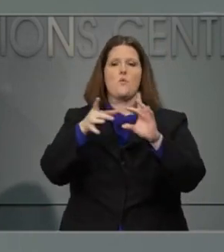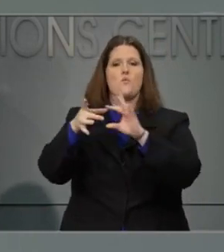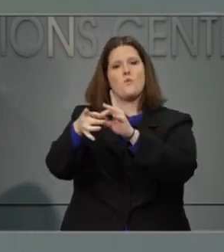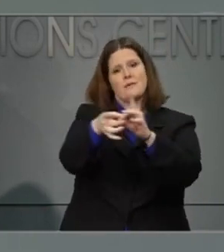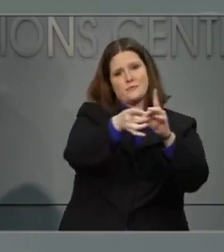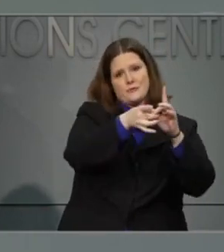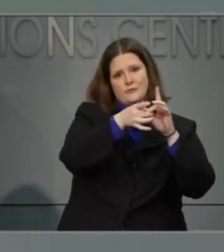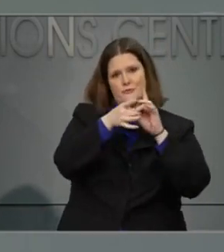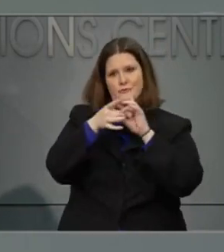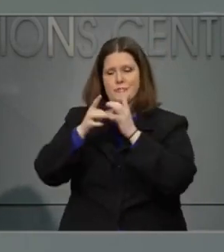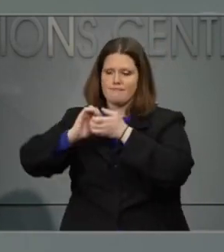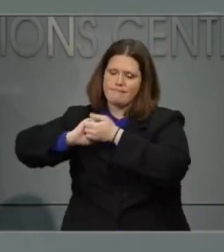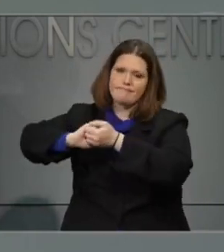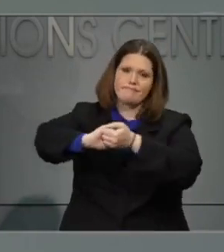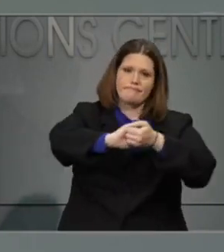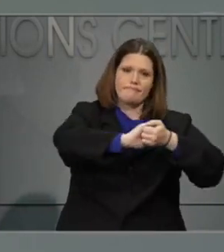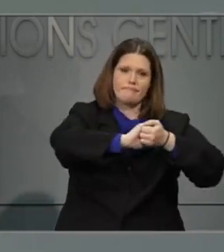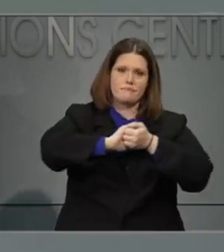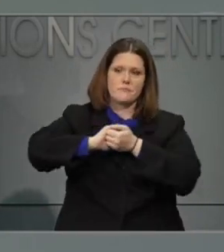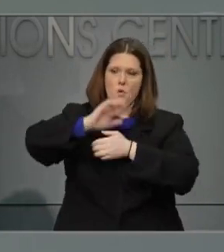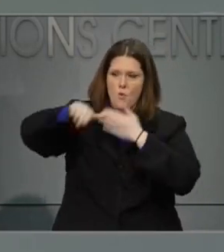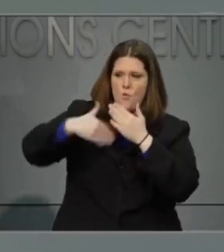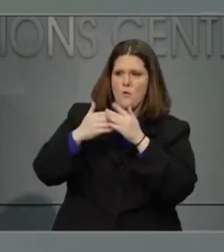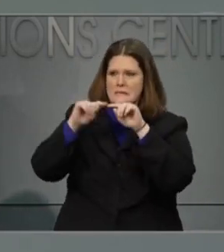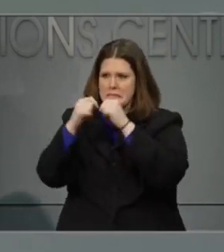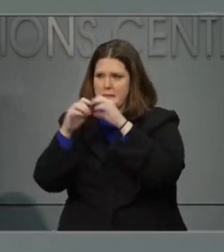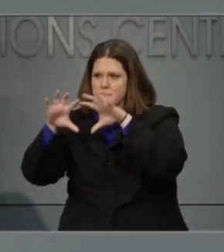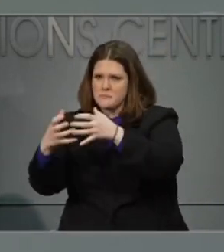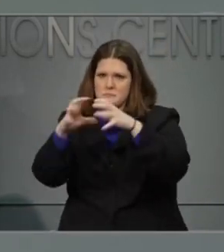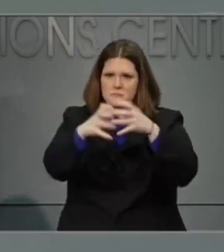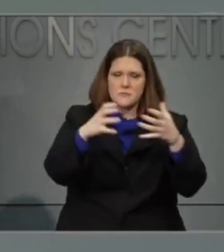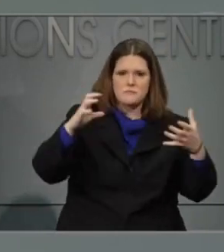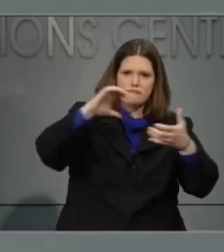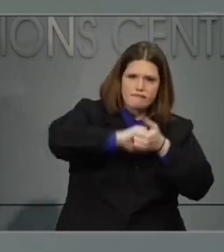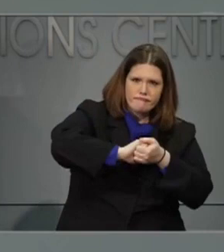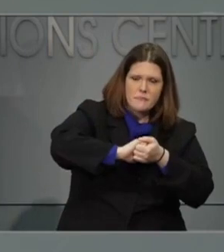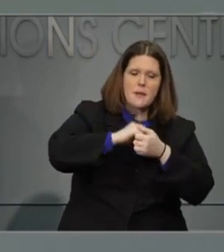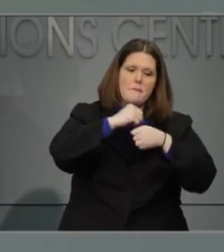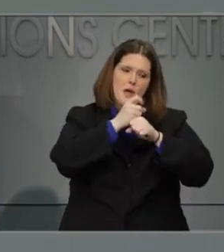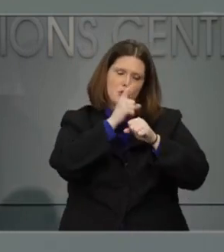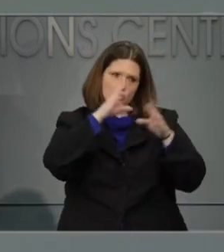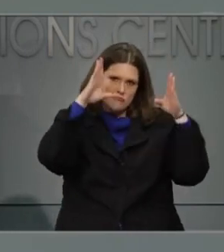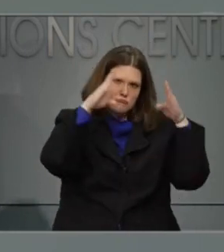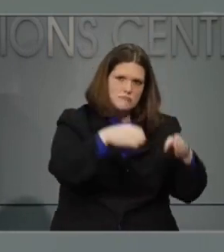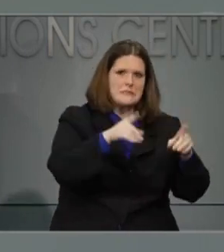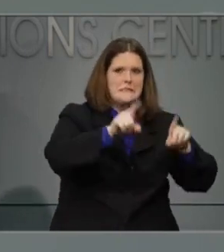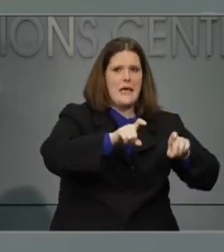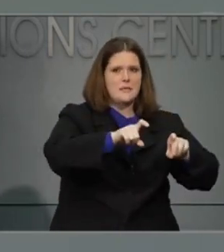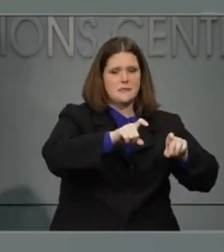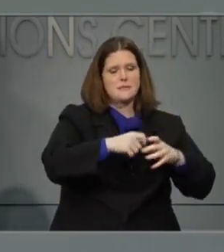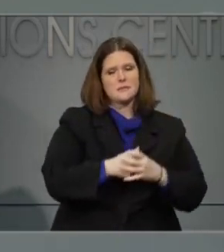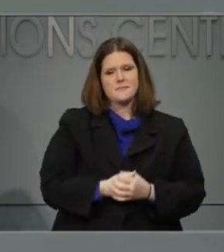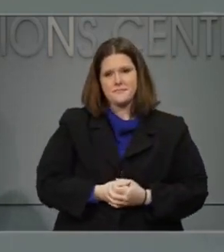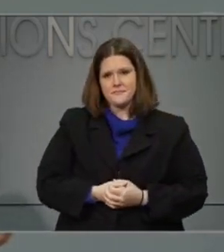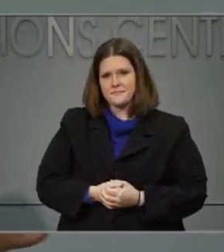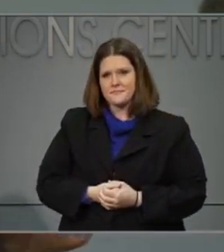across our state so we can all partner together to make sure the testing gets done for those who need it. Thank you.